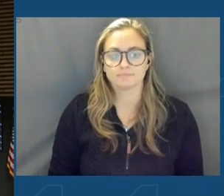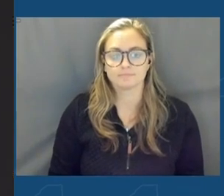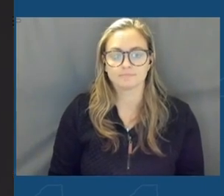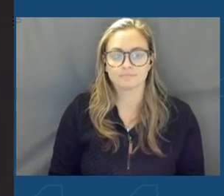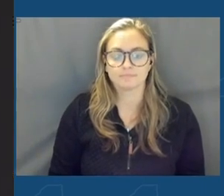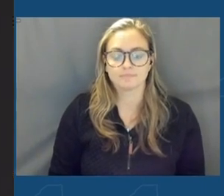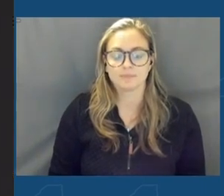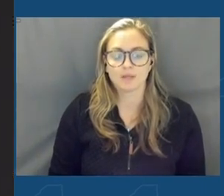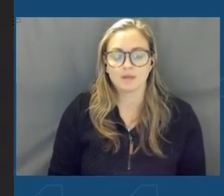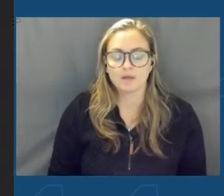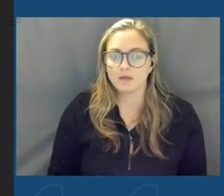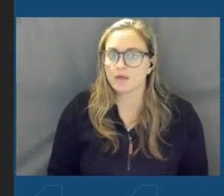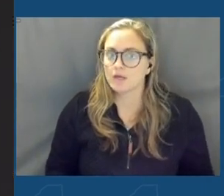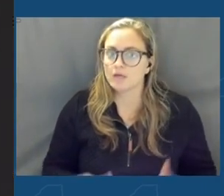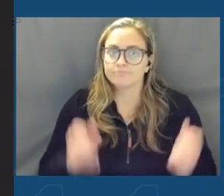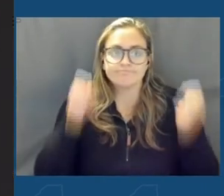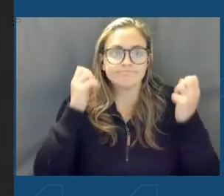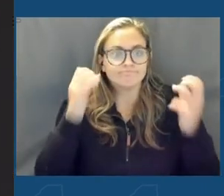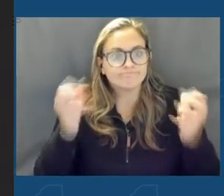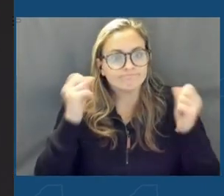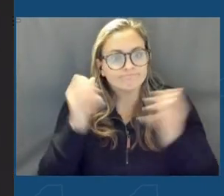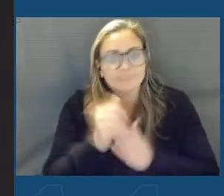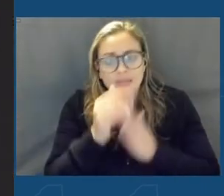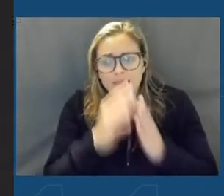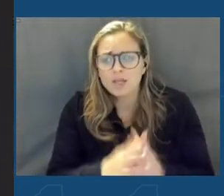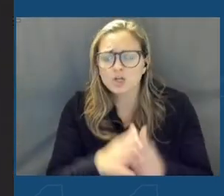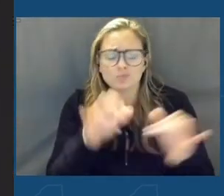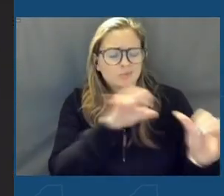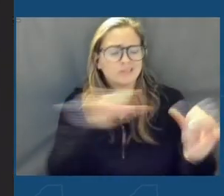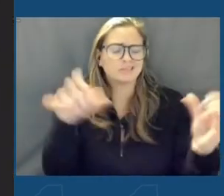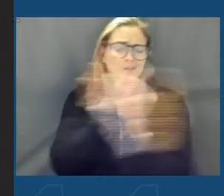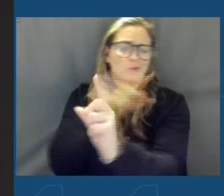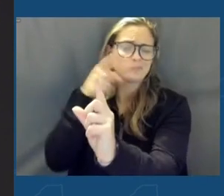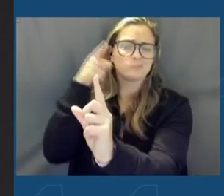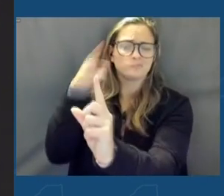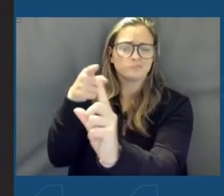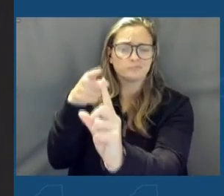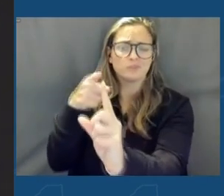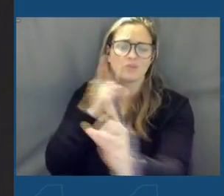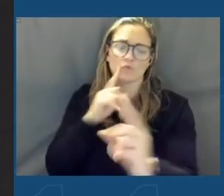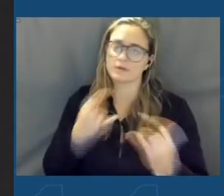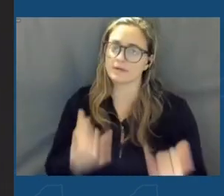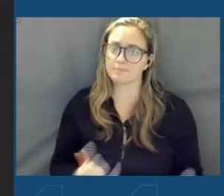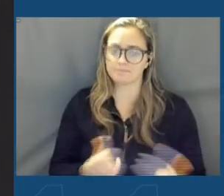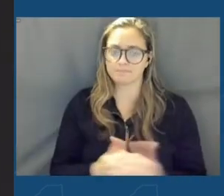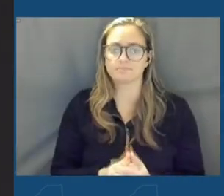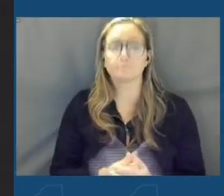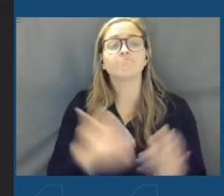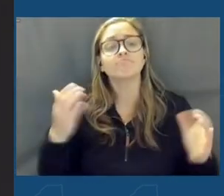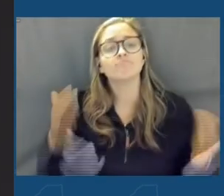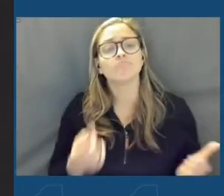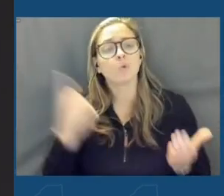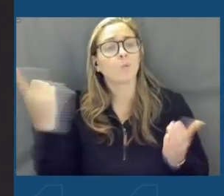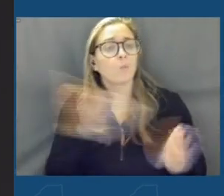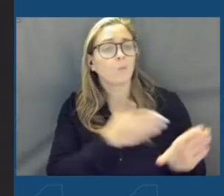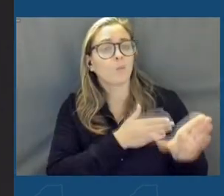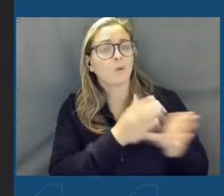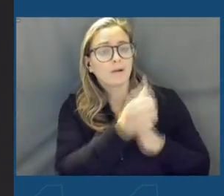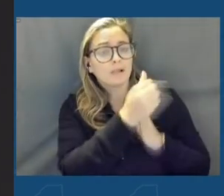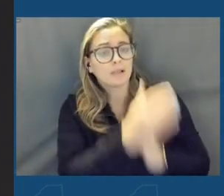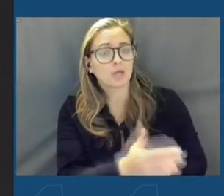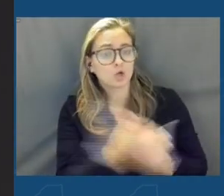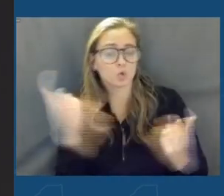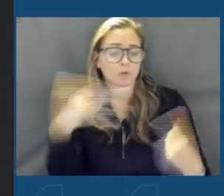It took many leaders with a shared vision to get us to this extraordinary day. I'd like to welcome one of those leaders to the podium